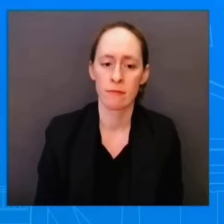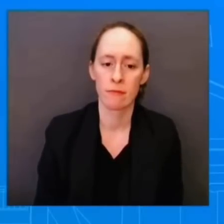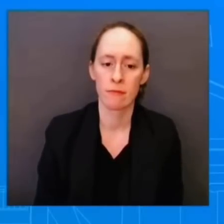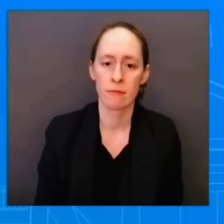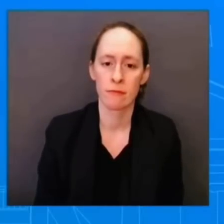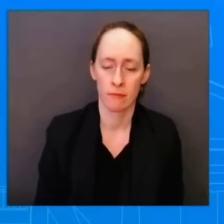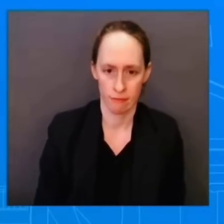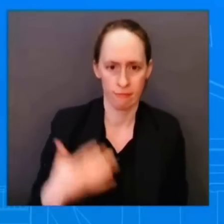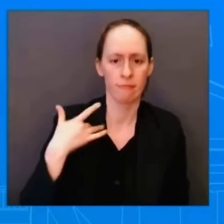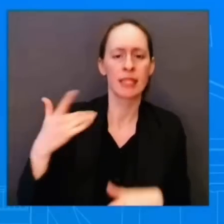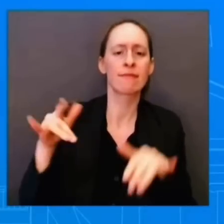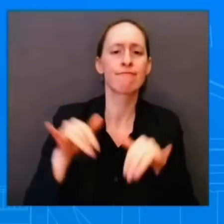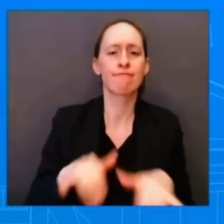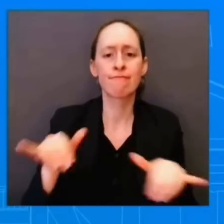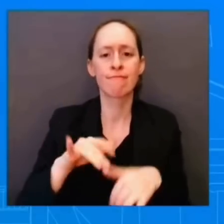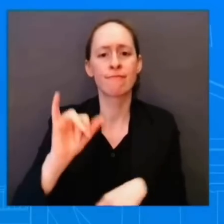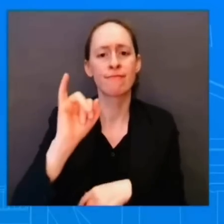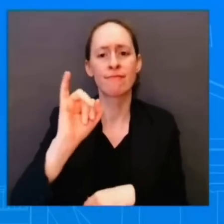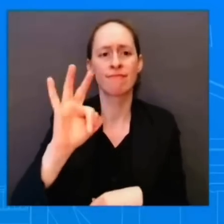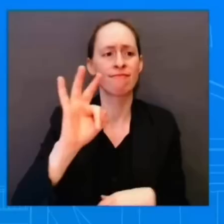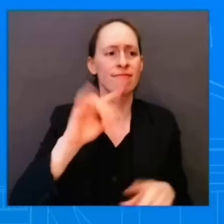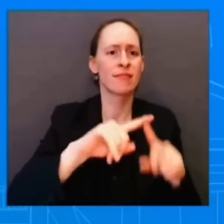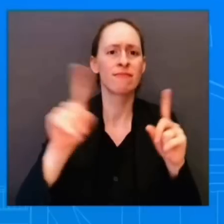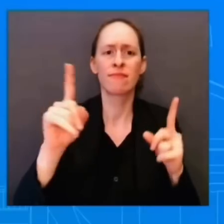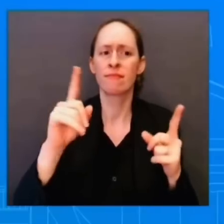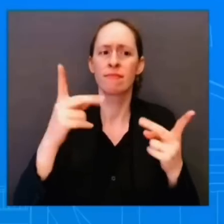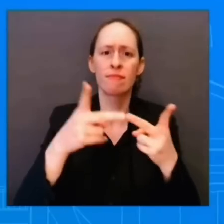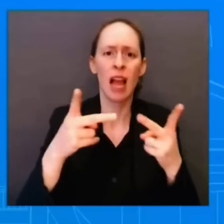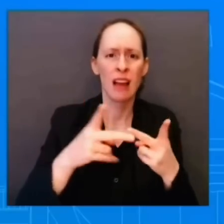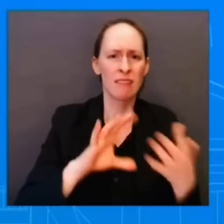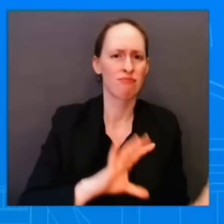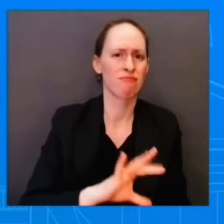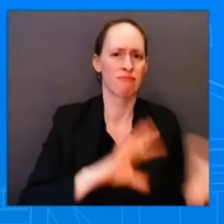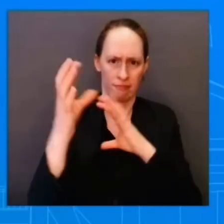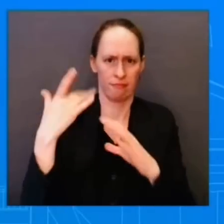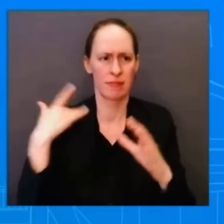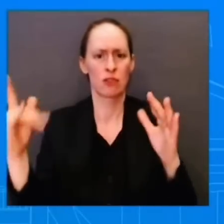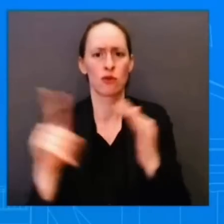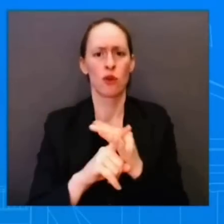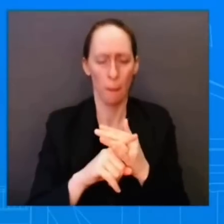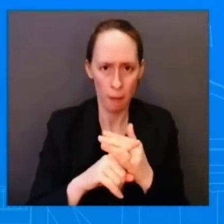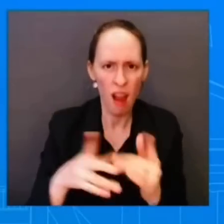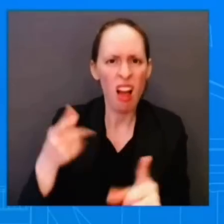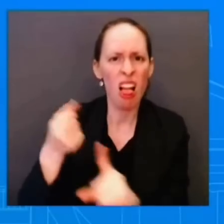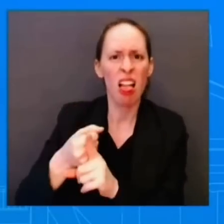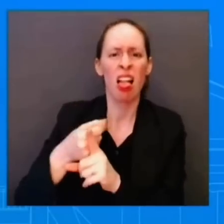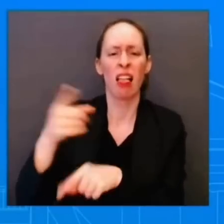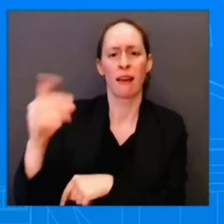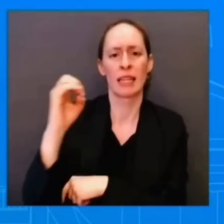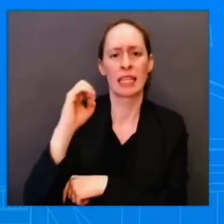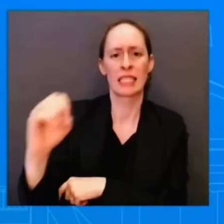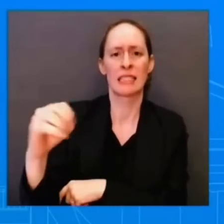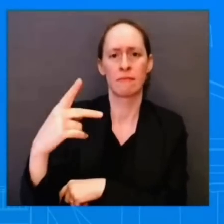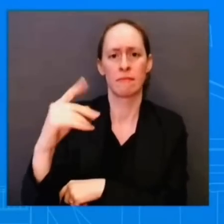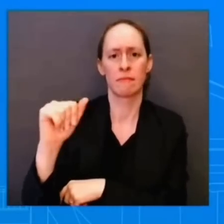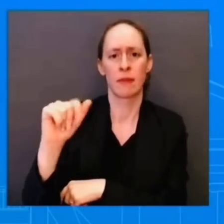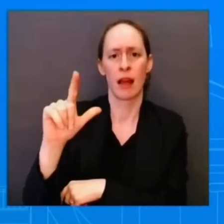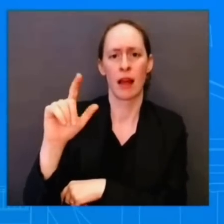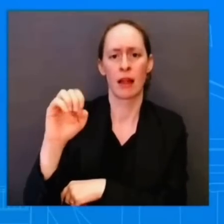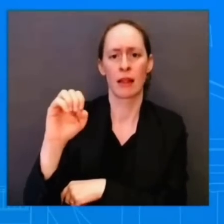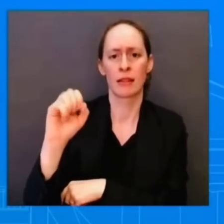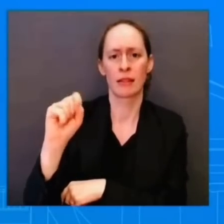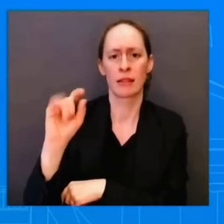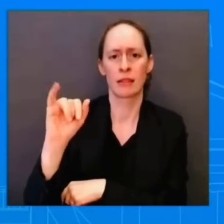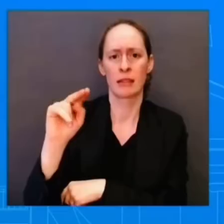in East Palestine has clearly required a multi-agency response from the federal and the state level. So I guess I'm just struggling to understand